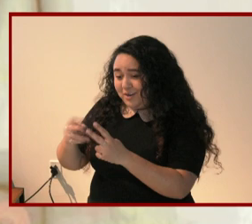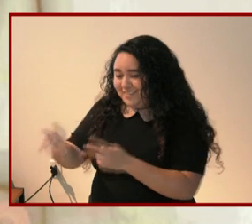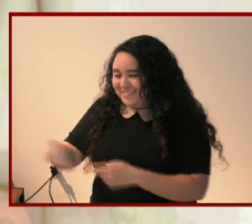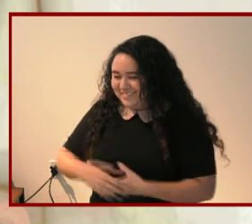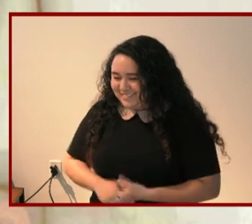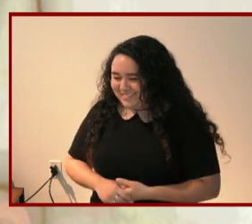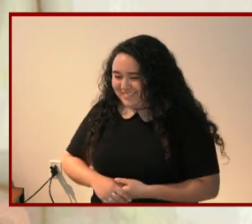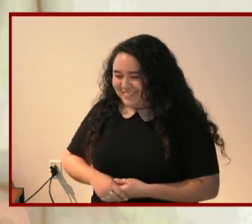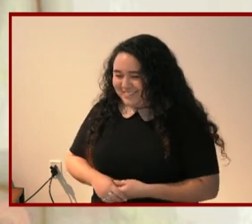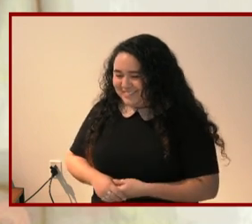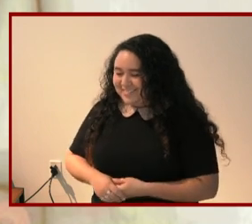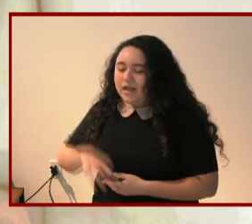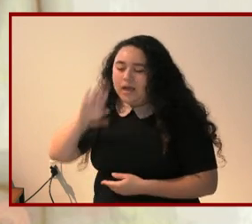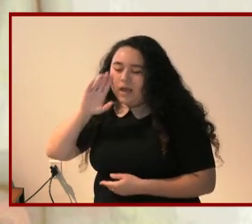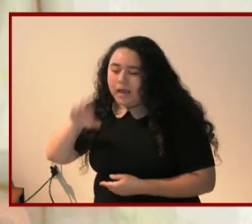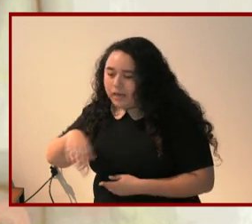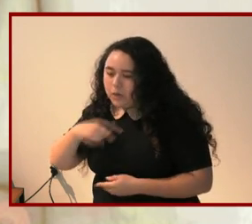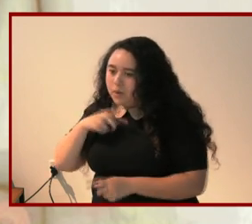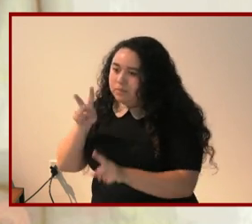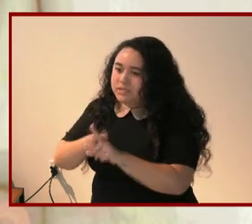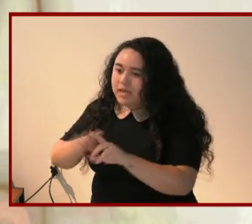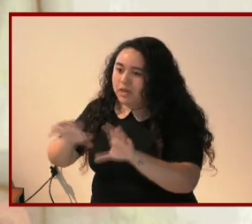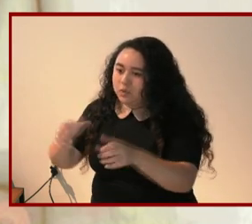I know, I'm already assigning group work.